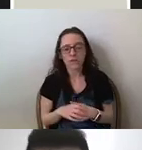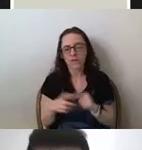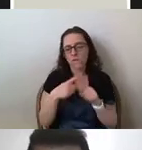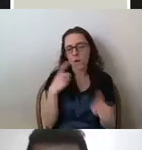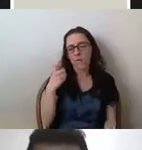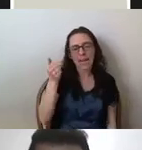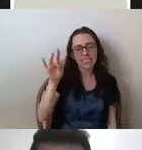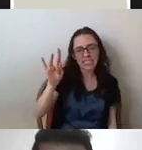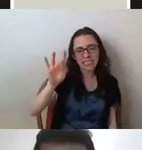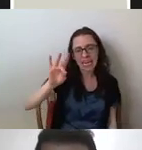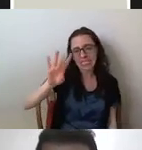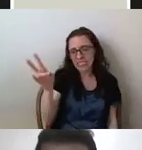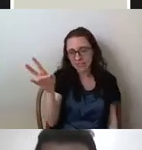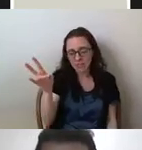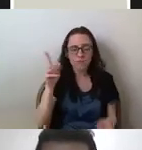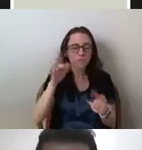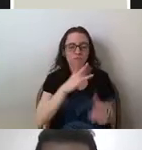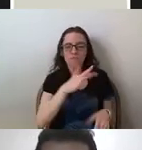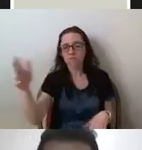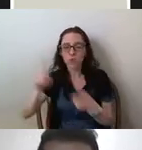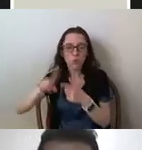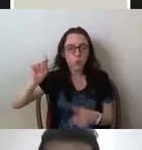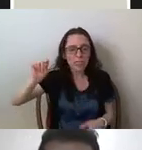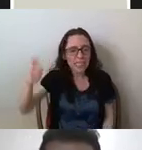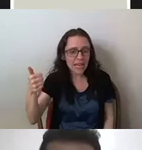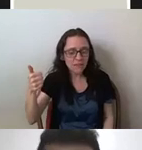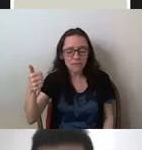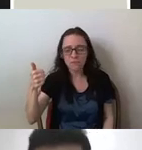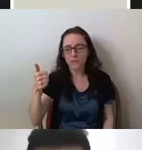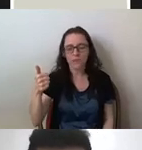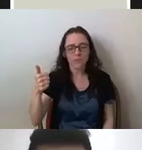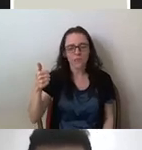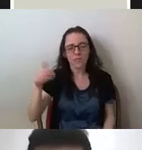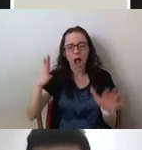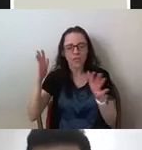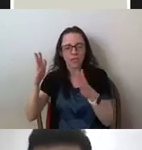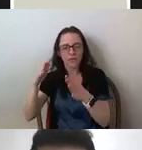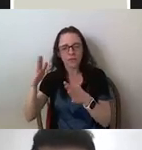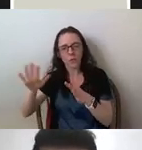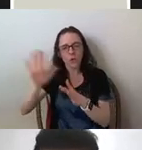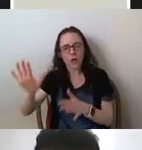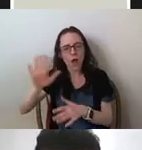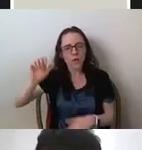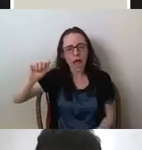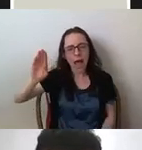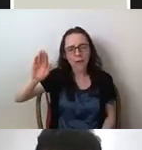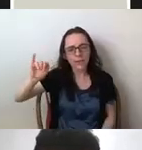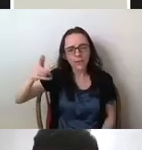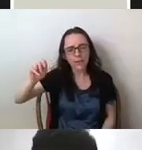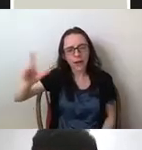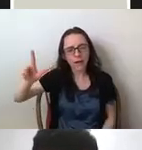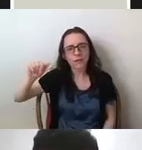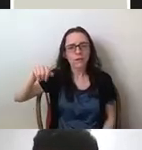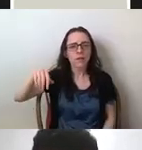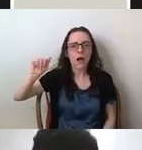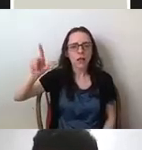1887 up to 2010, sort of ending with the whole Abigail Alliance, uh, situation. Um, and it, it really shed